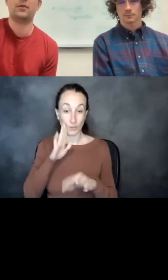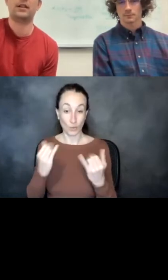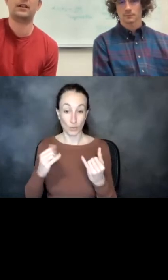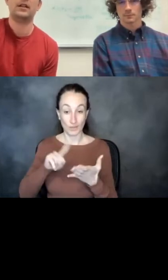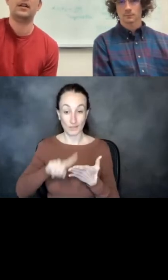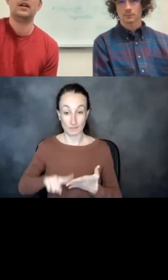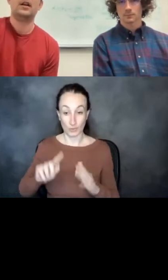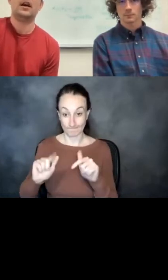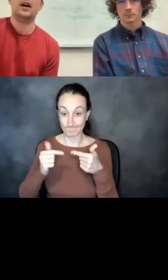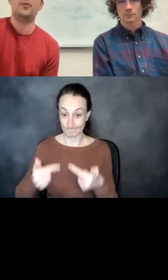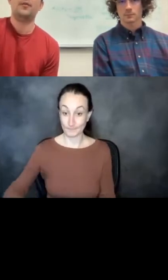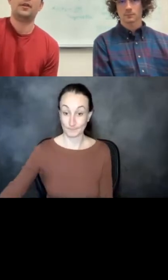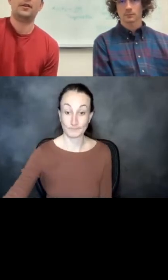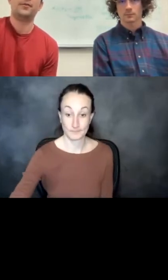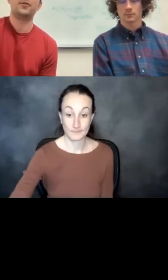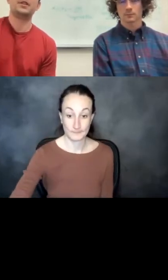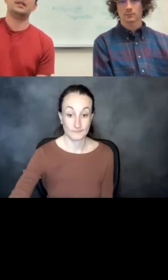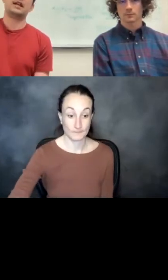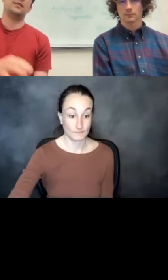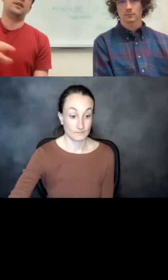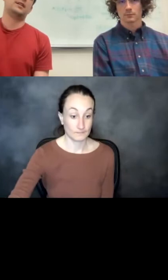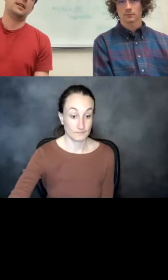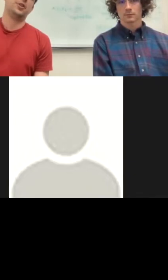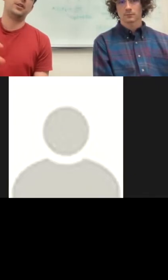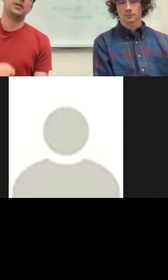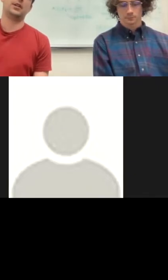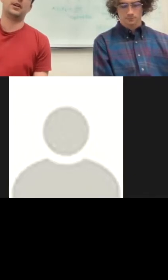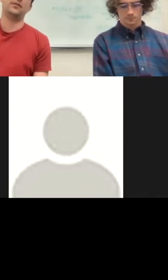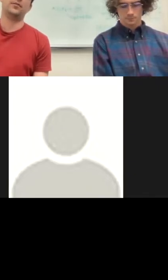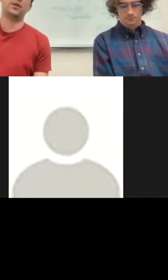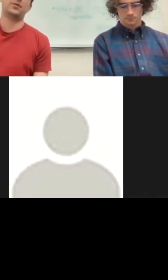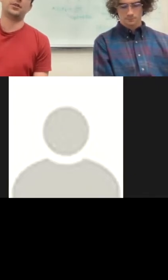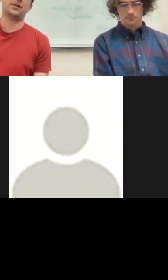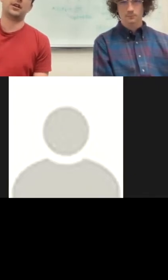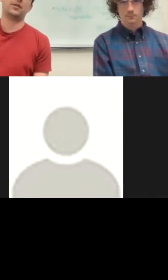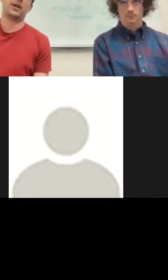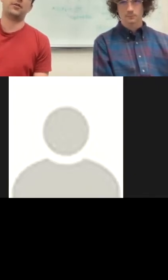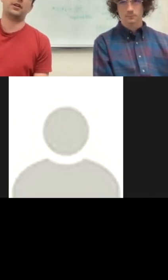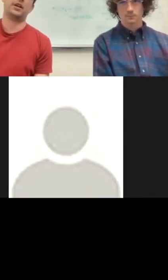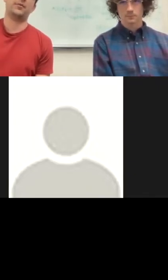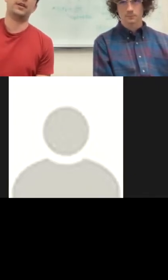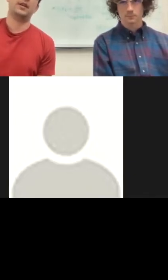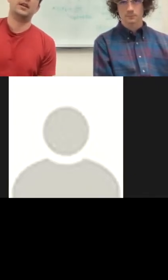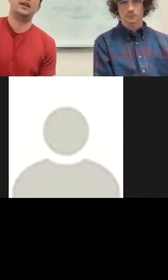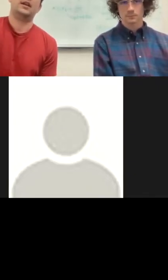exploring. The first is kind of an extension of what I was just talking about,